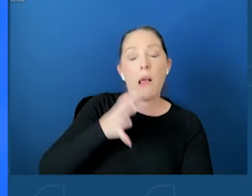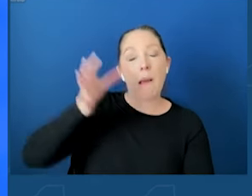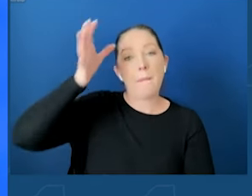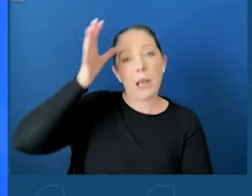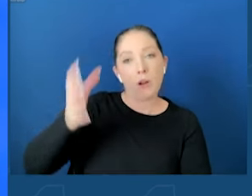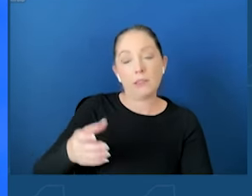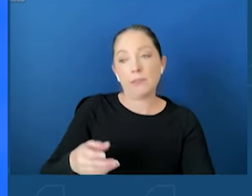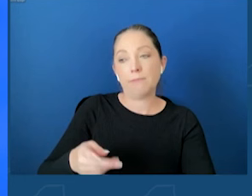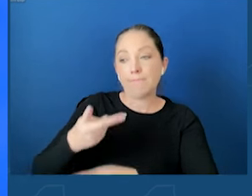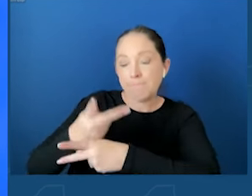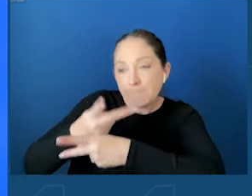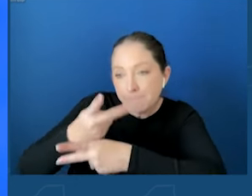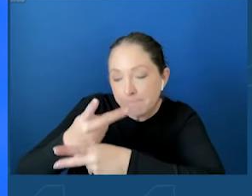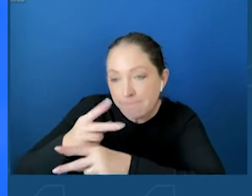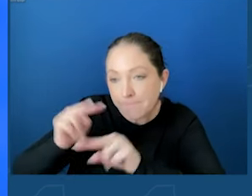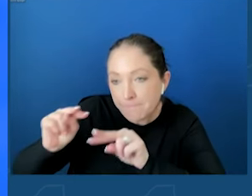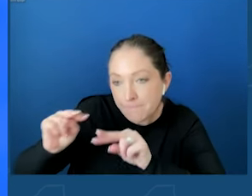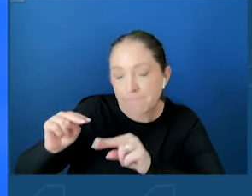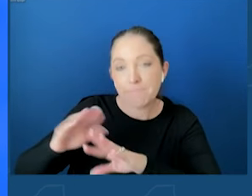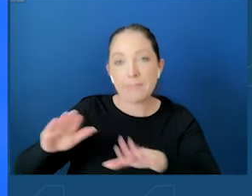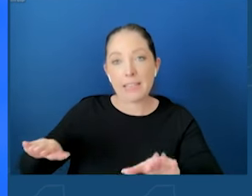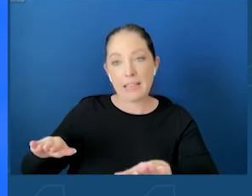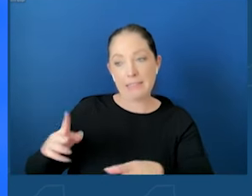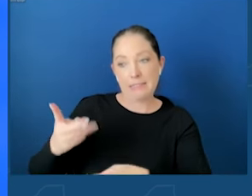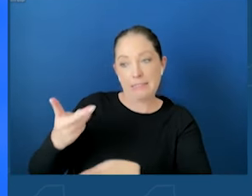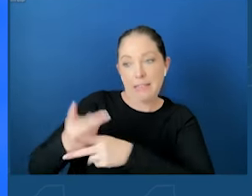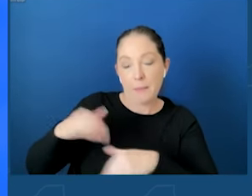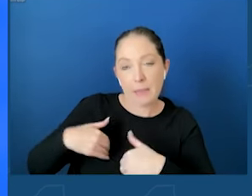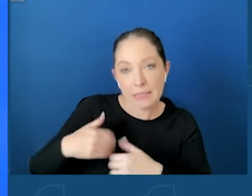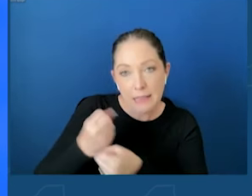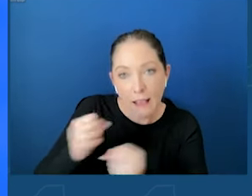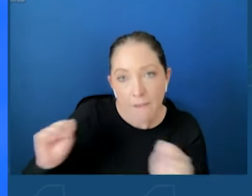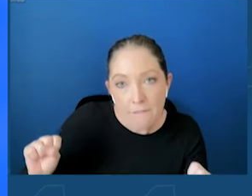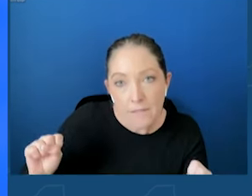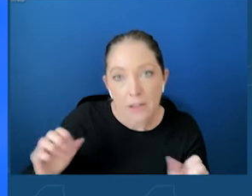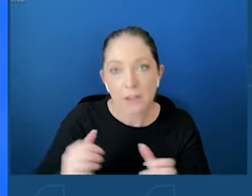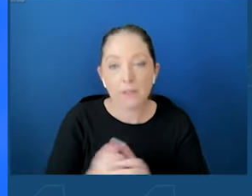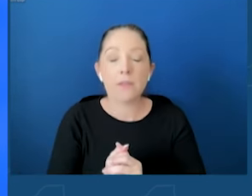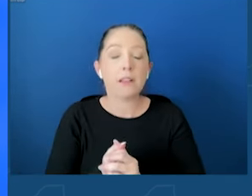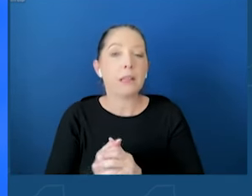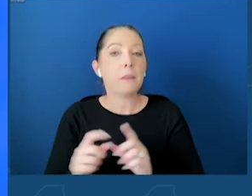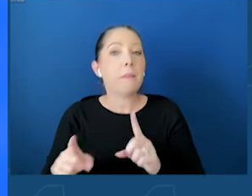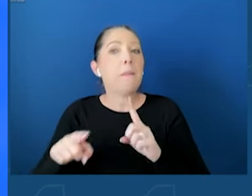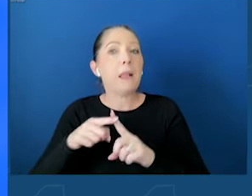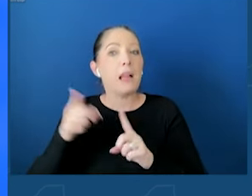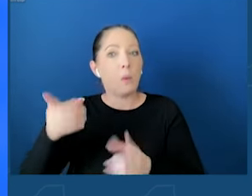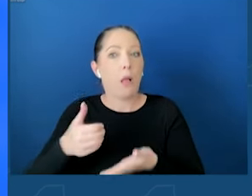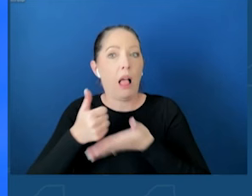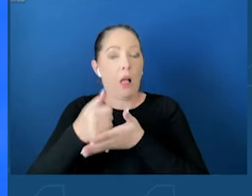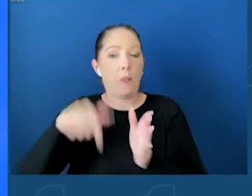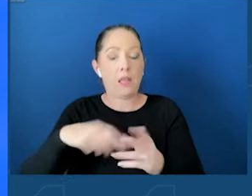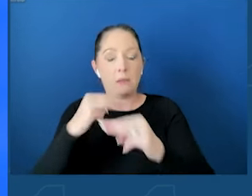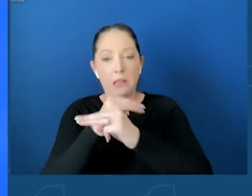media's outreach. And also loosen the grip that these algorithms have on the way our kids think and act.